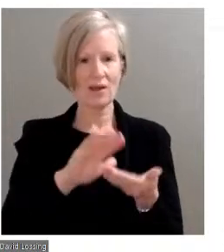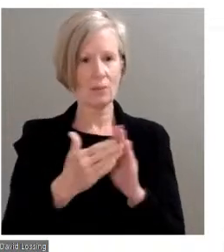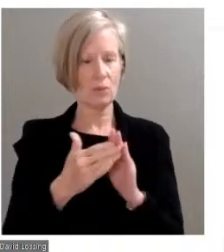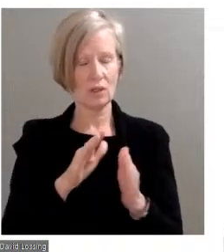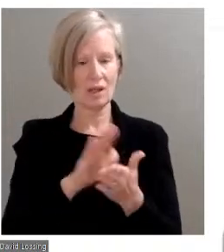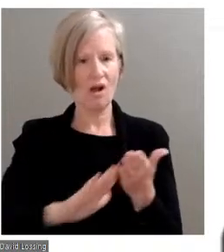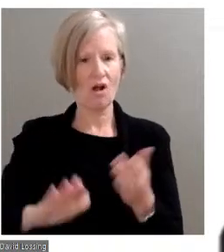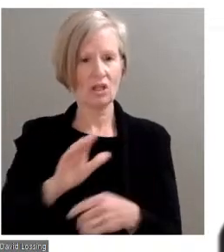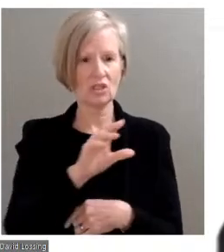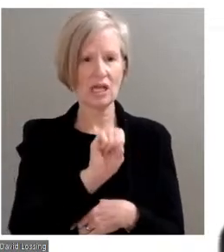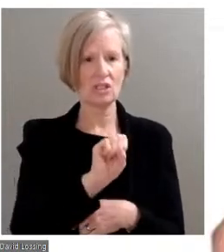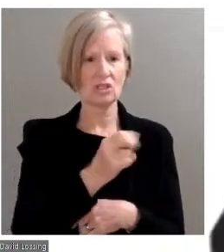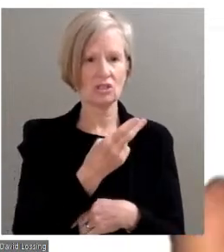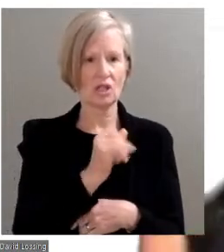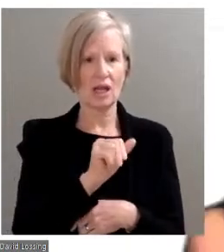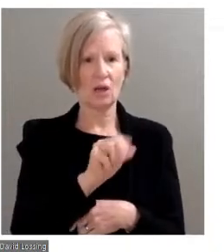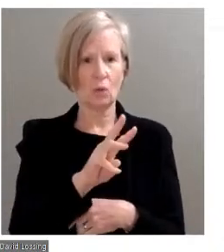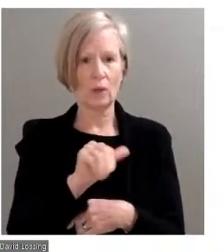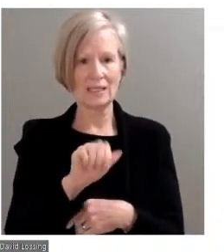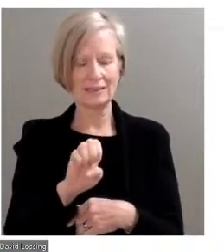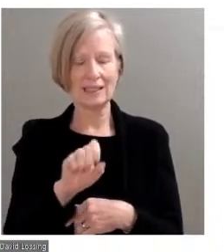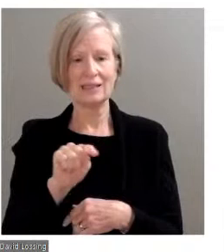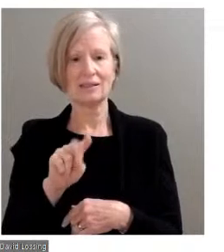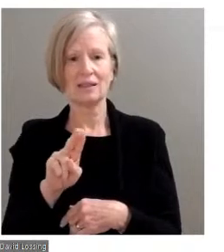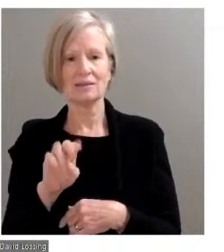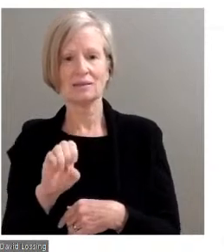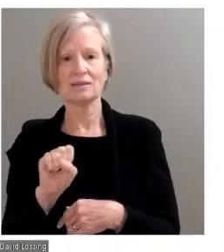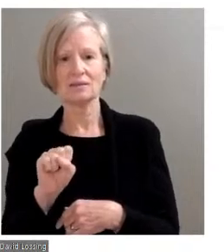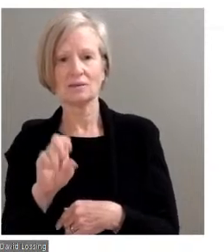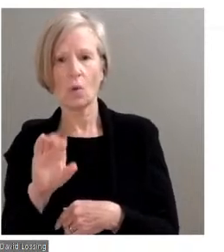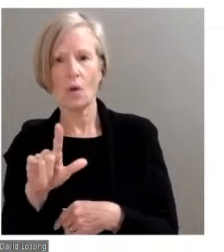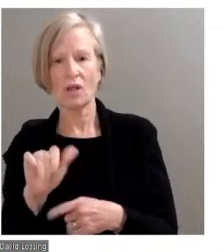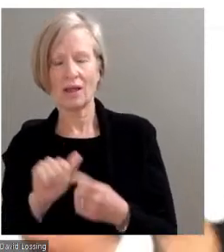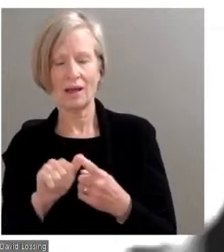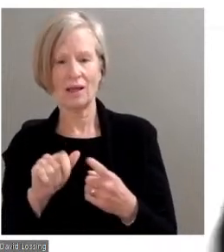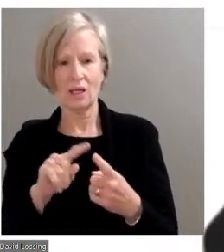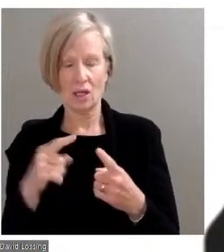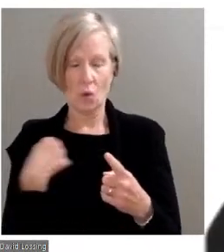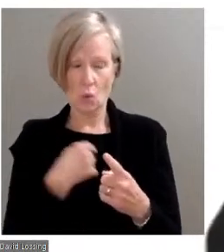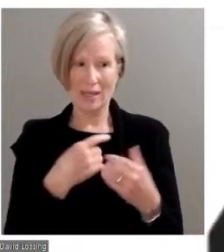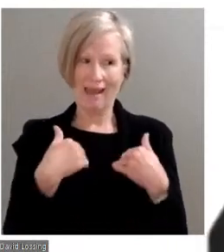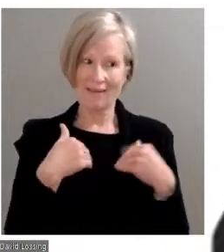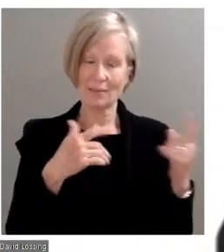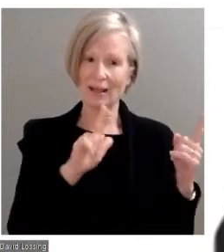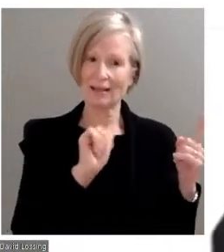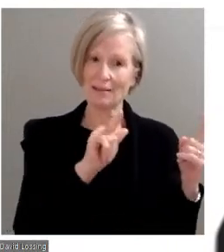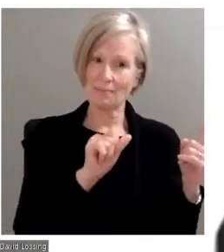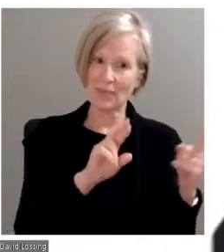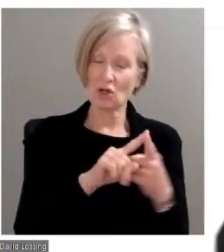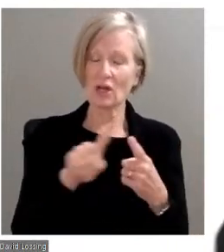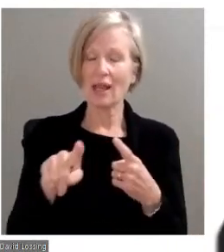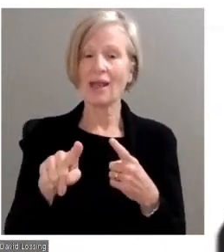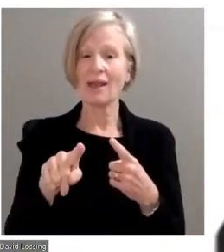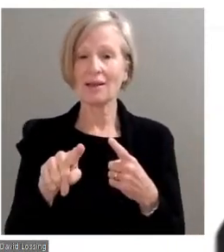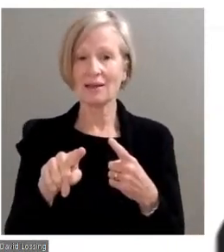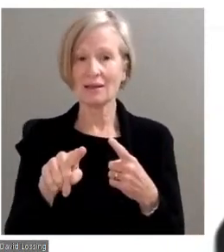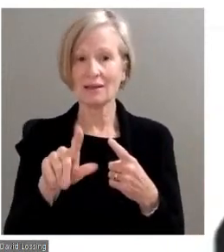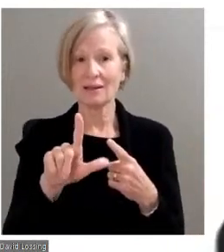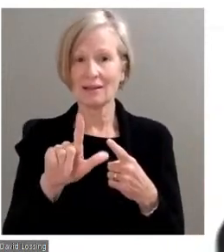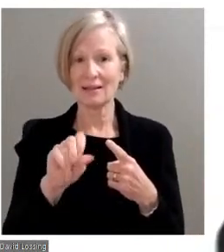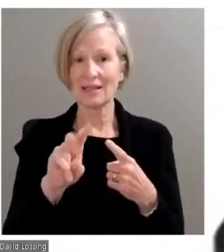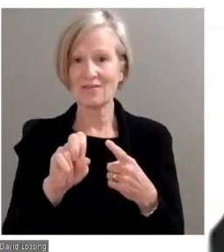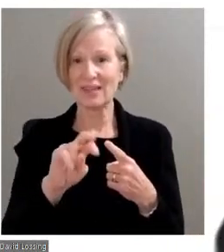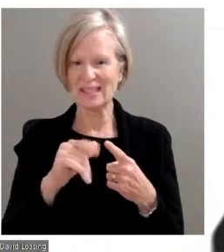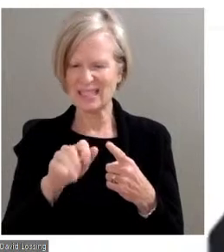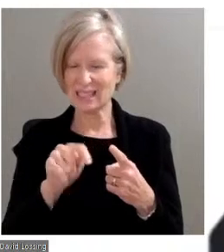and Tuscola counties. Now, we have a footprint in Lapeer and Livingston, but not in Shiawassee or Tuscola. And